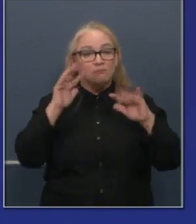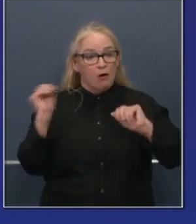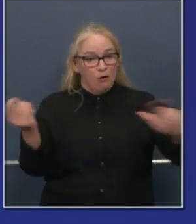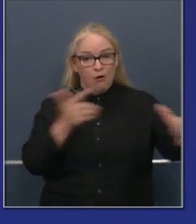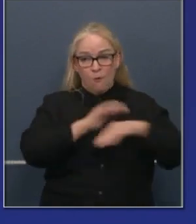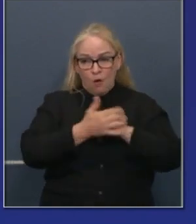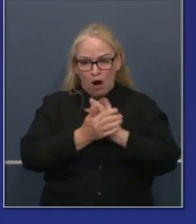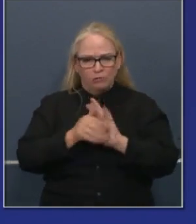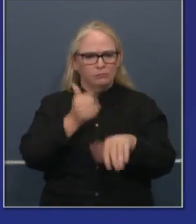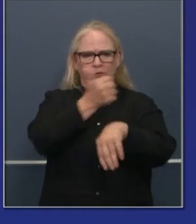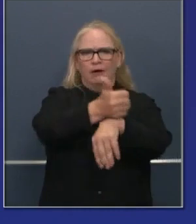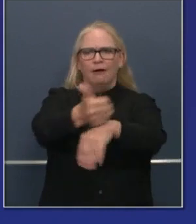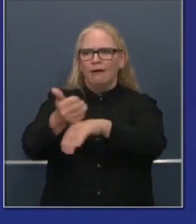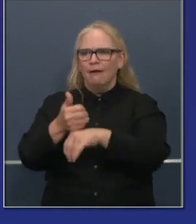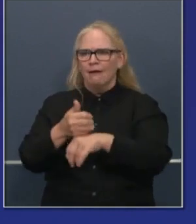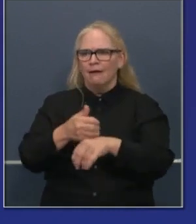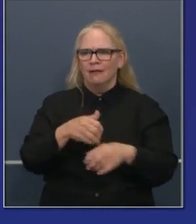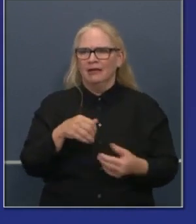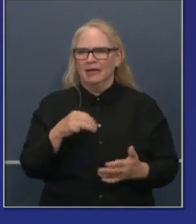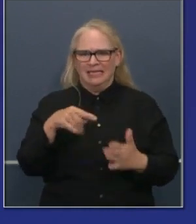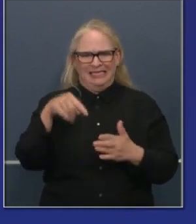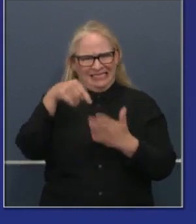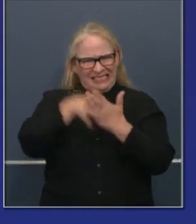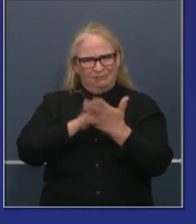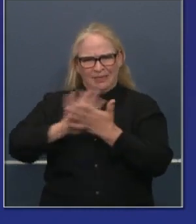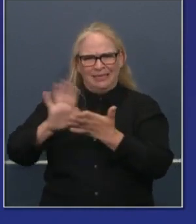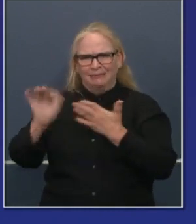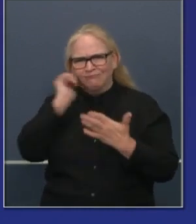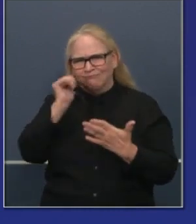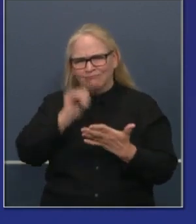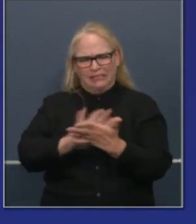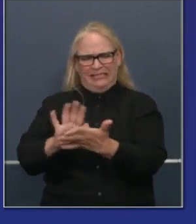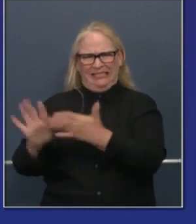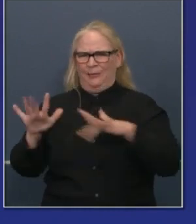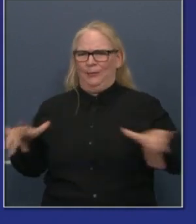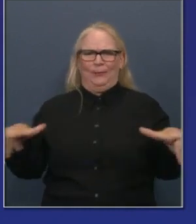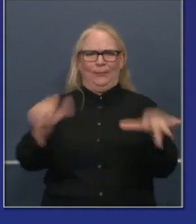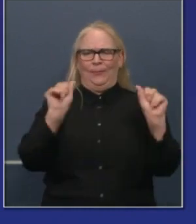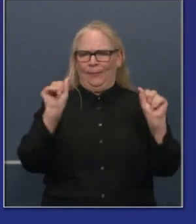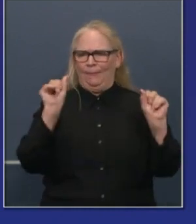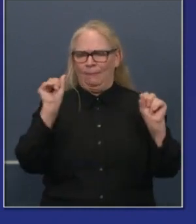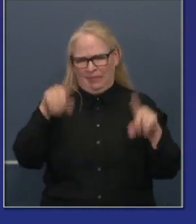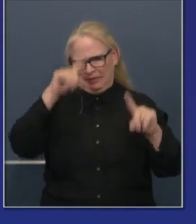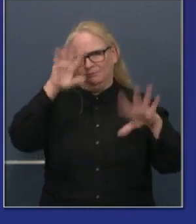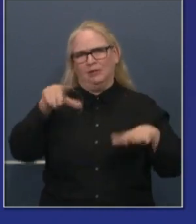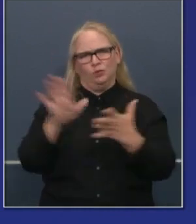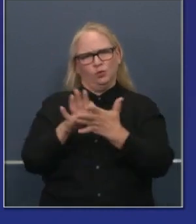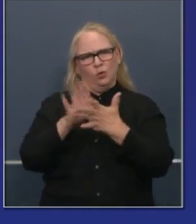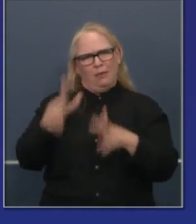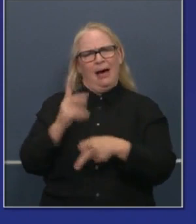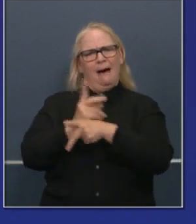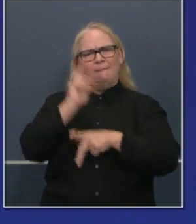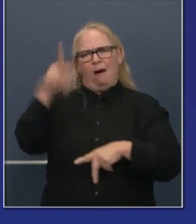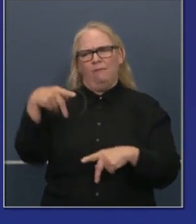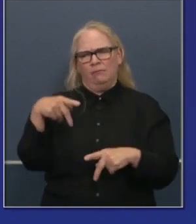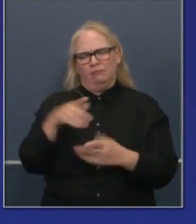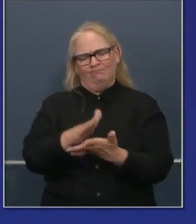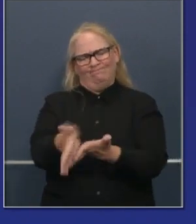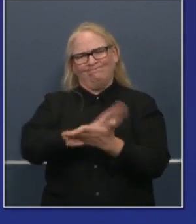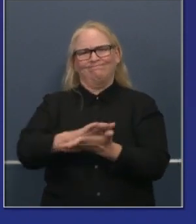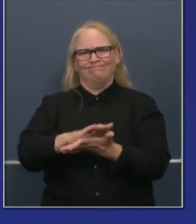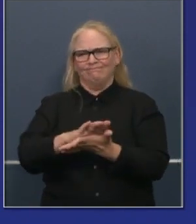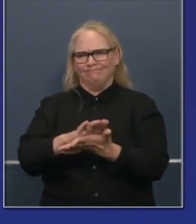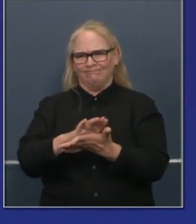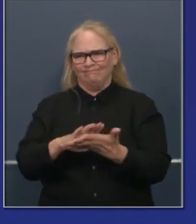sanitation, deep sanitation, deep disinfection efforts, and that these schools